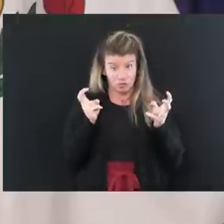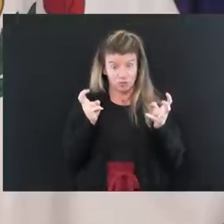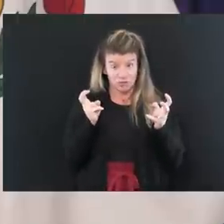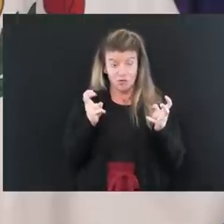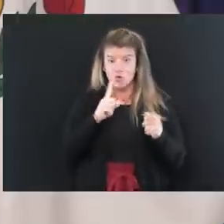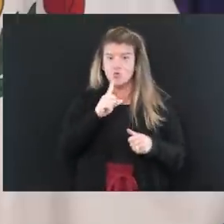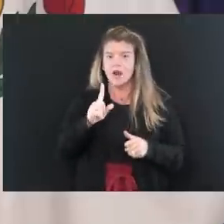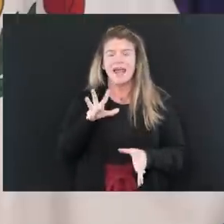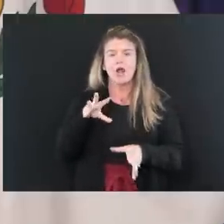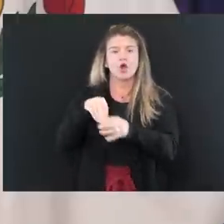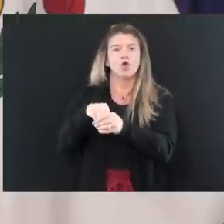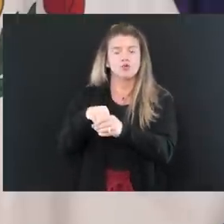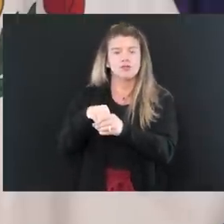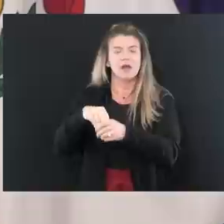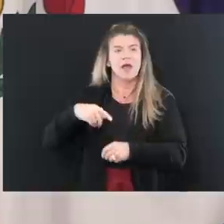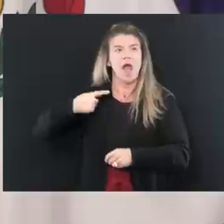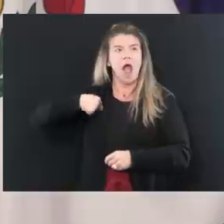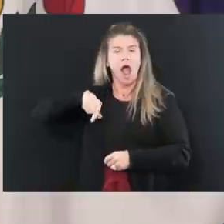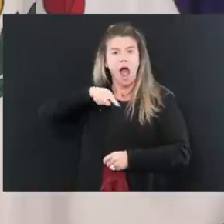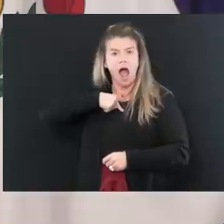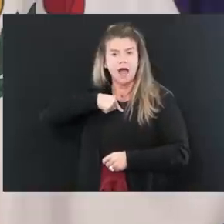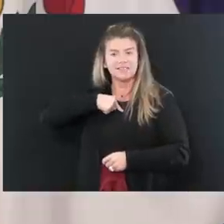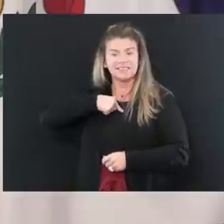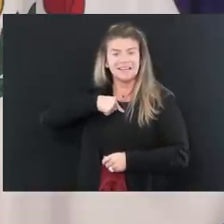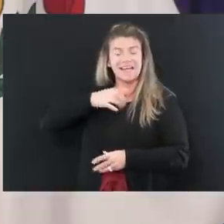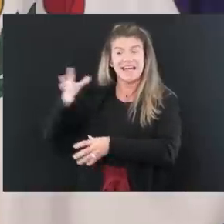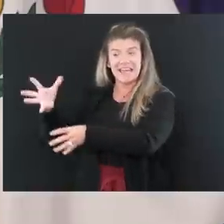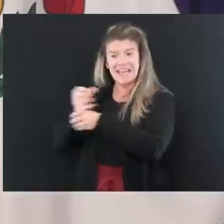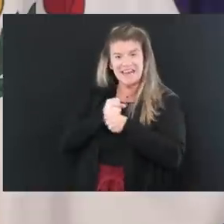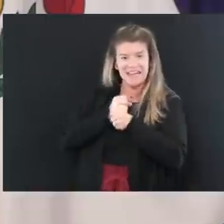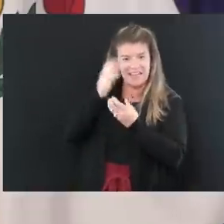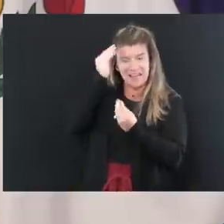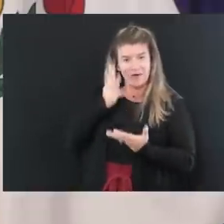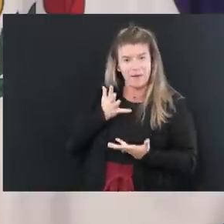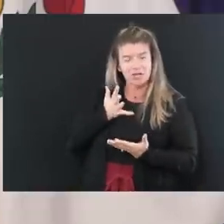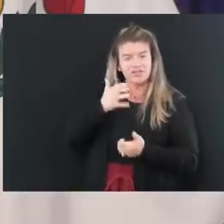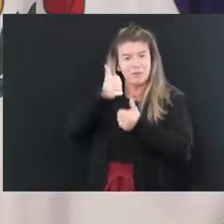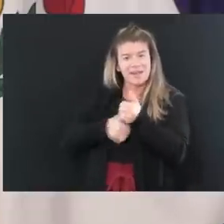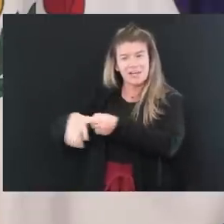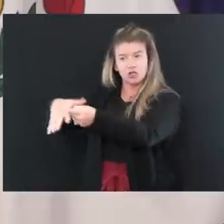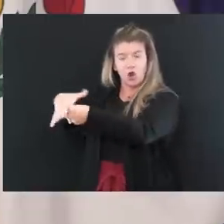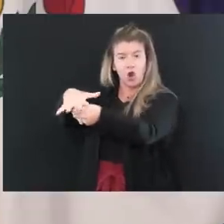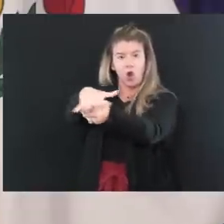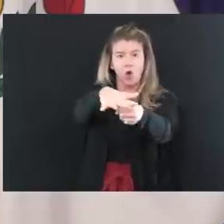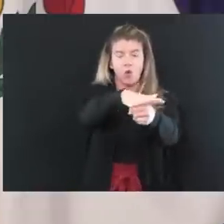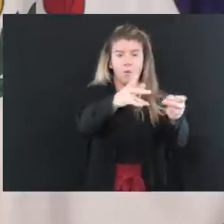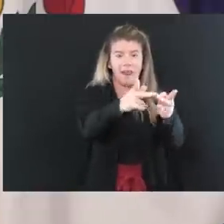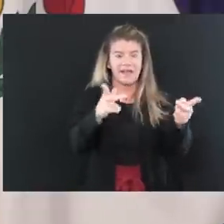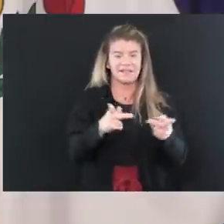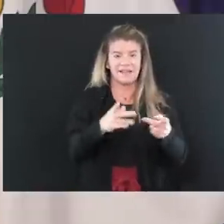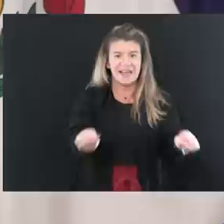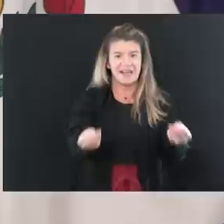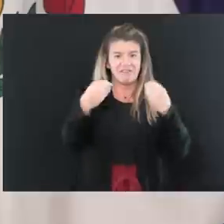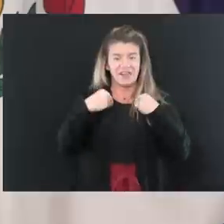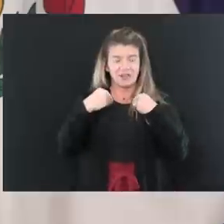is us being able to get that information from the local, you know, the local school boards or whomever it may be. But